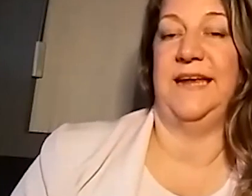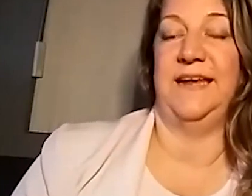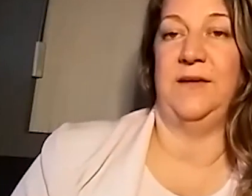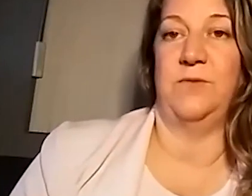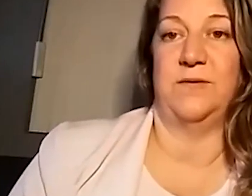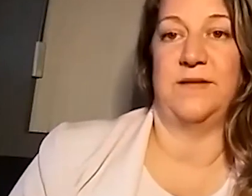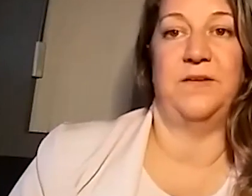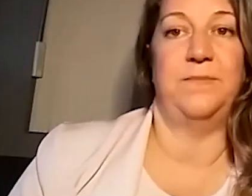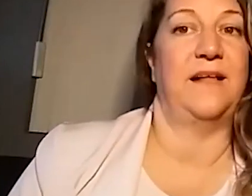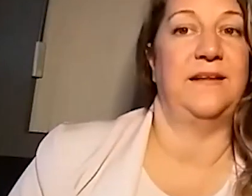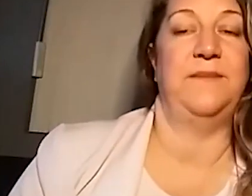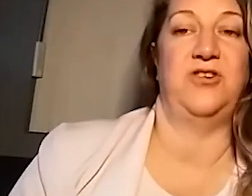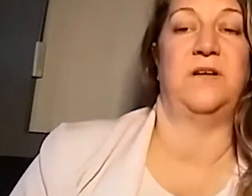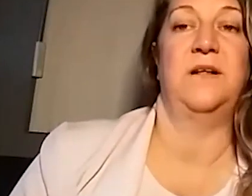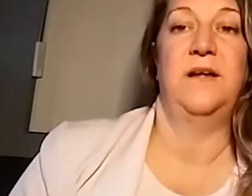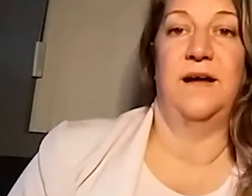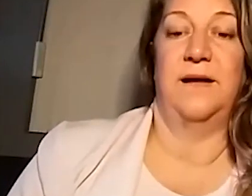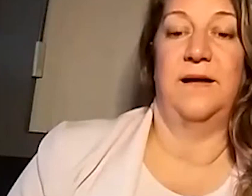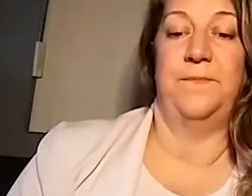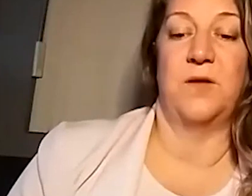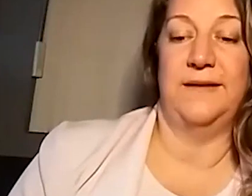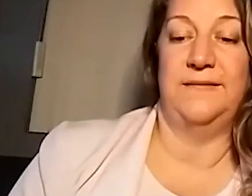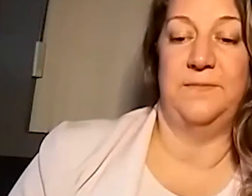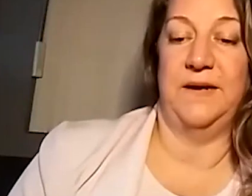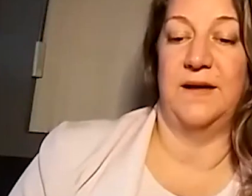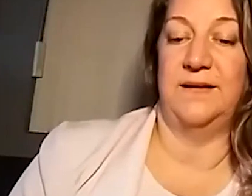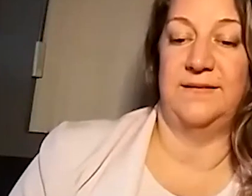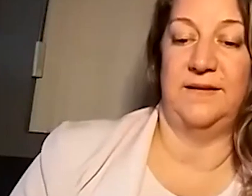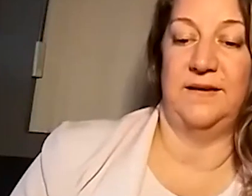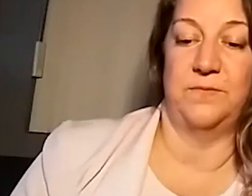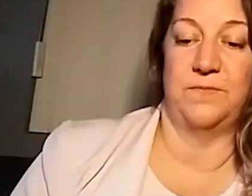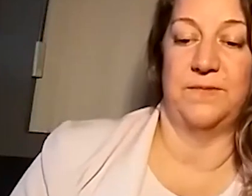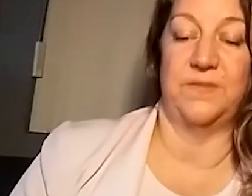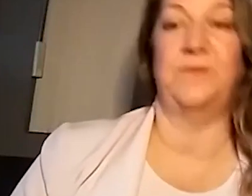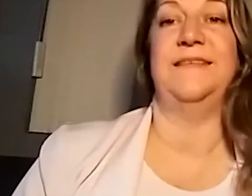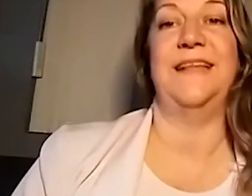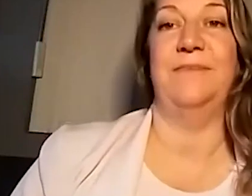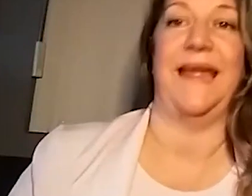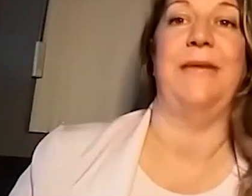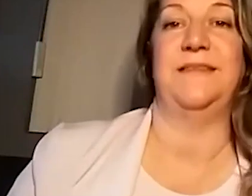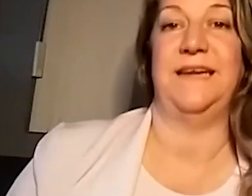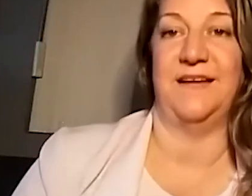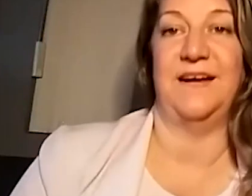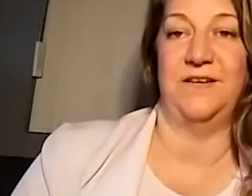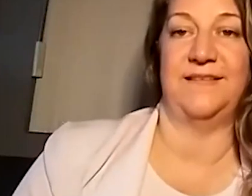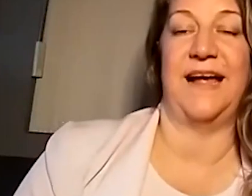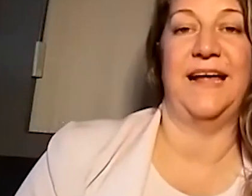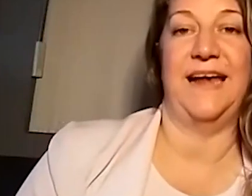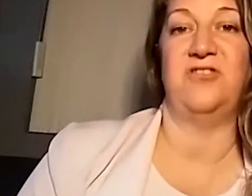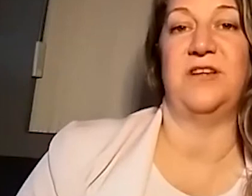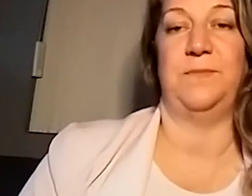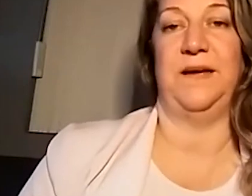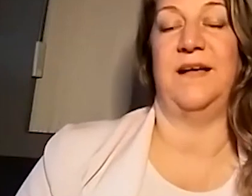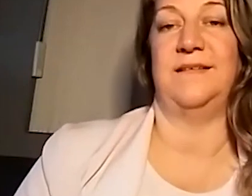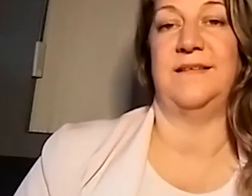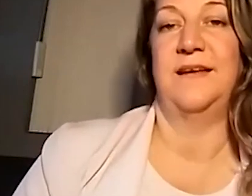-1380, which was offered by Holly Nichols, um, was because, you know, the reason that I was able to get governor to sign that